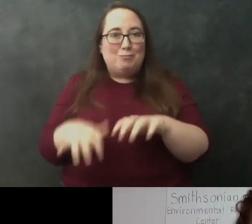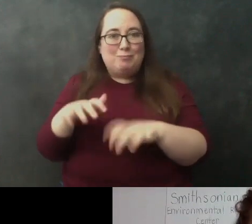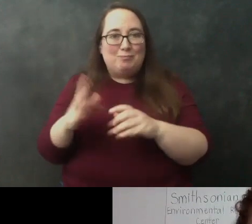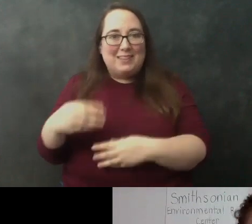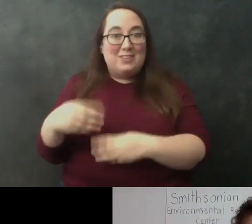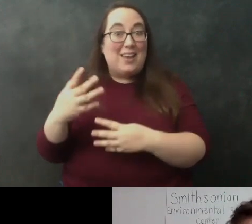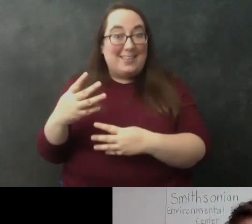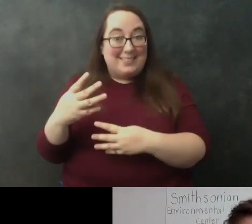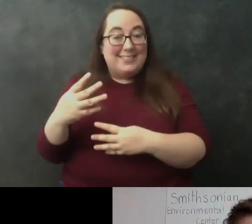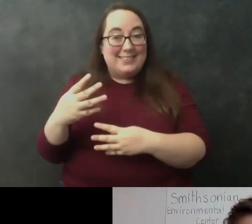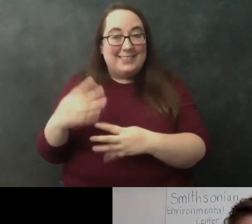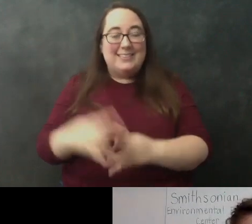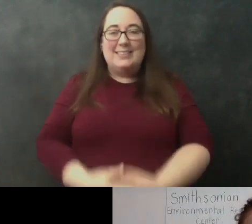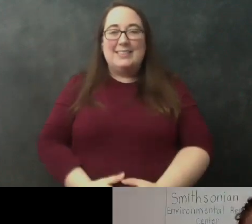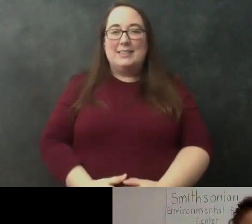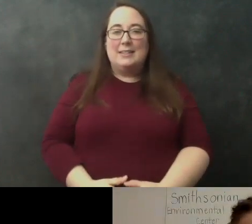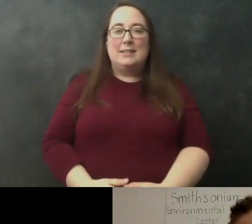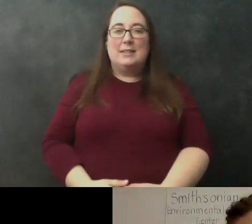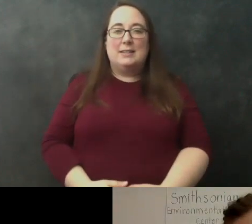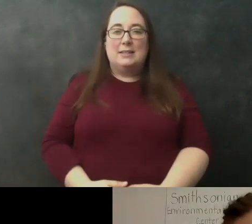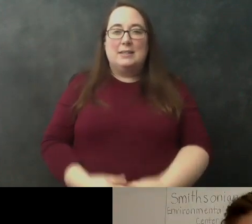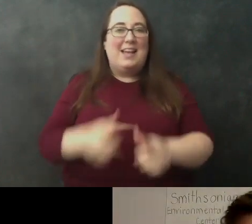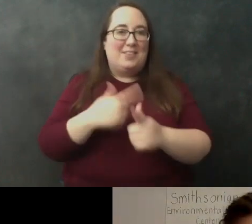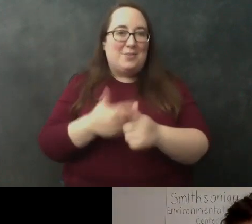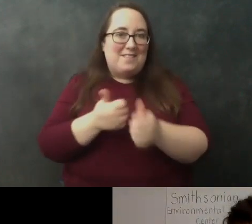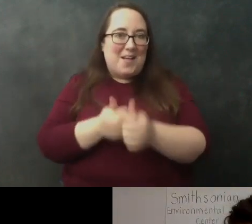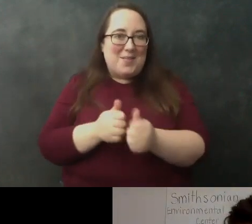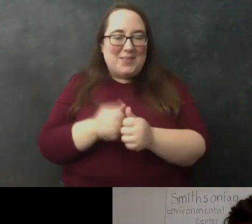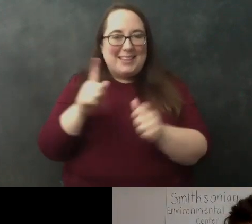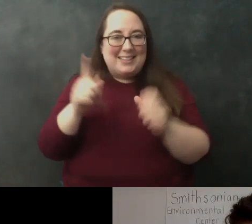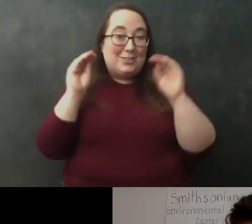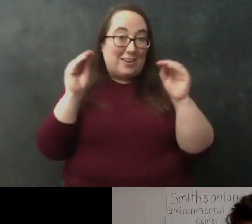on in the chat um and then you can follow along with these instructions